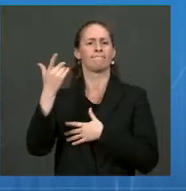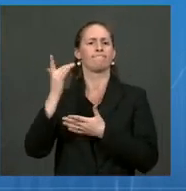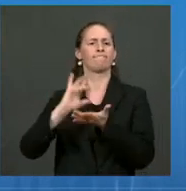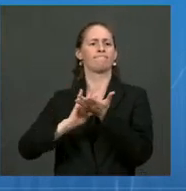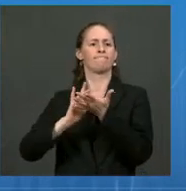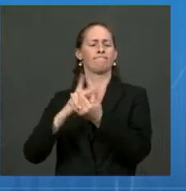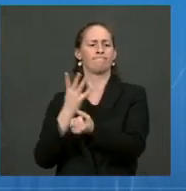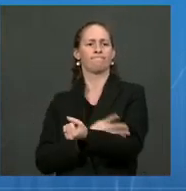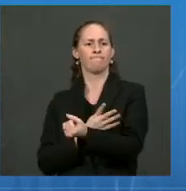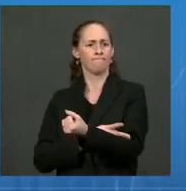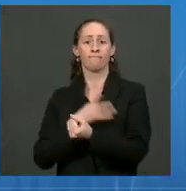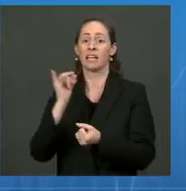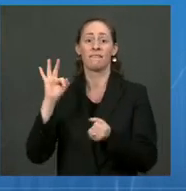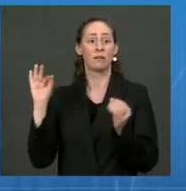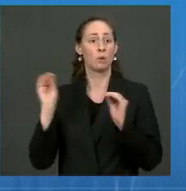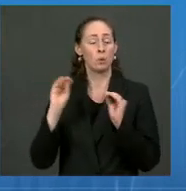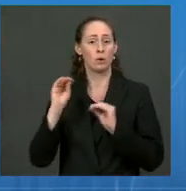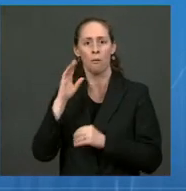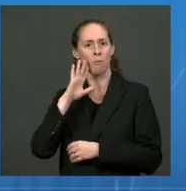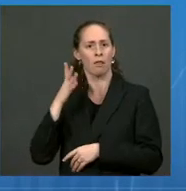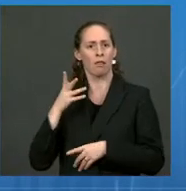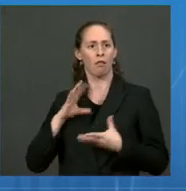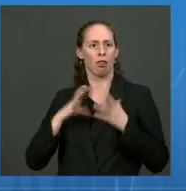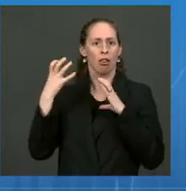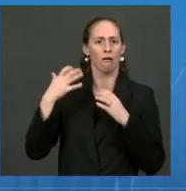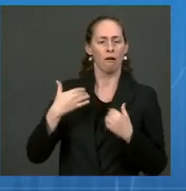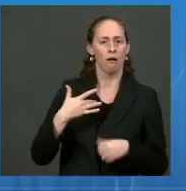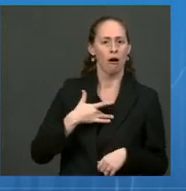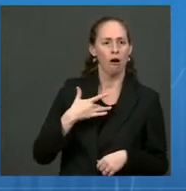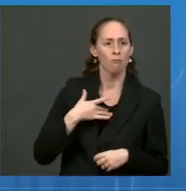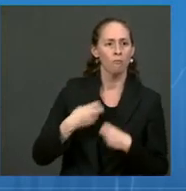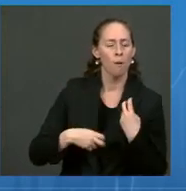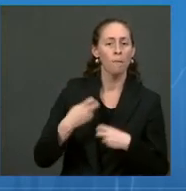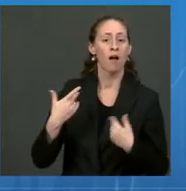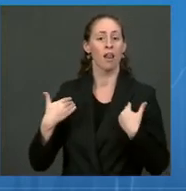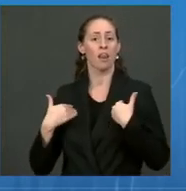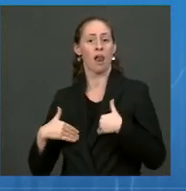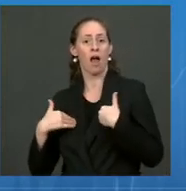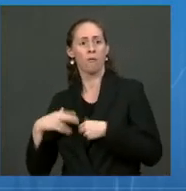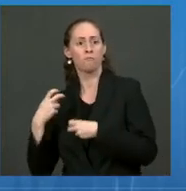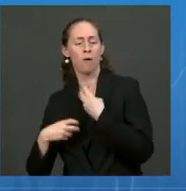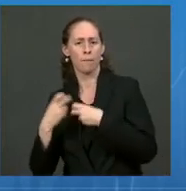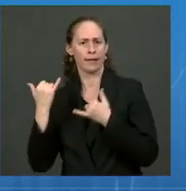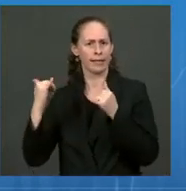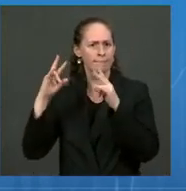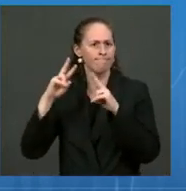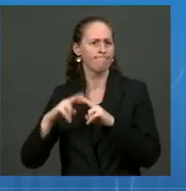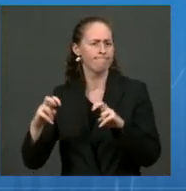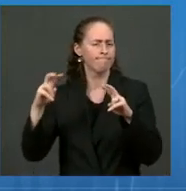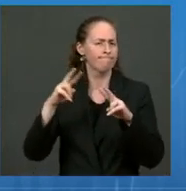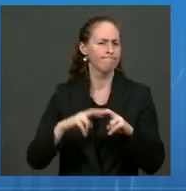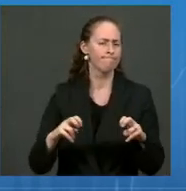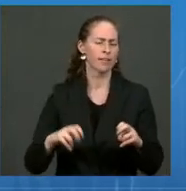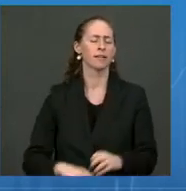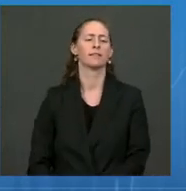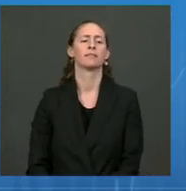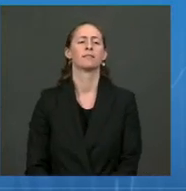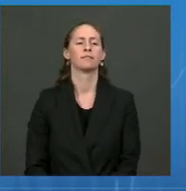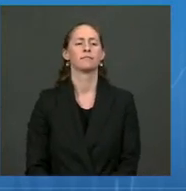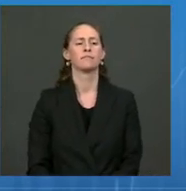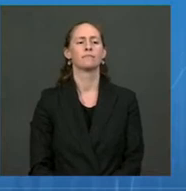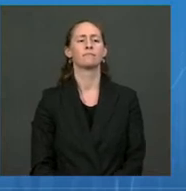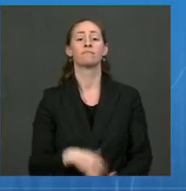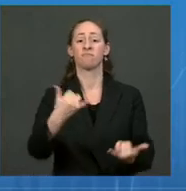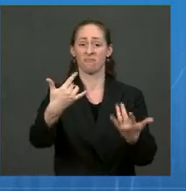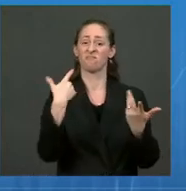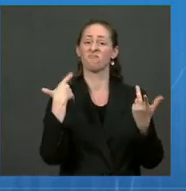neurological disease. So on the last slide, what we have been doing right now is putting forth a program which are referred